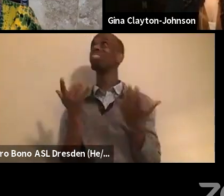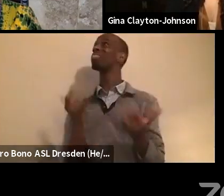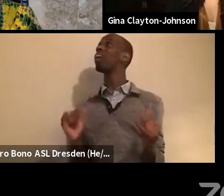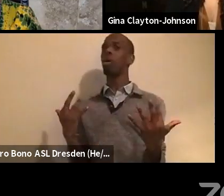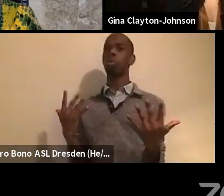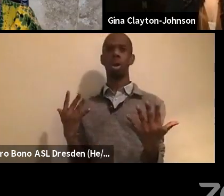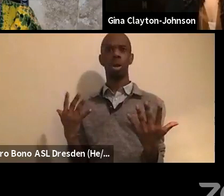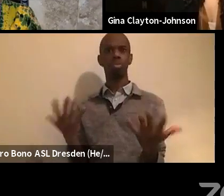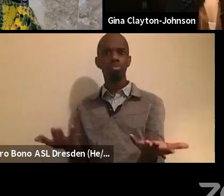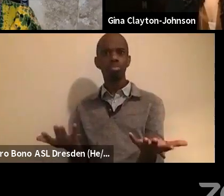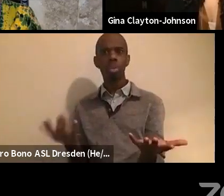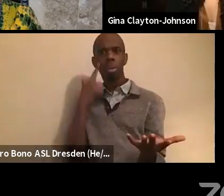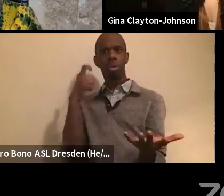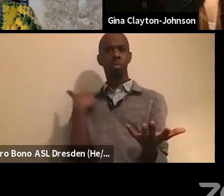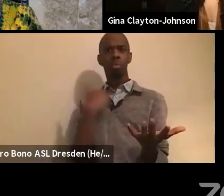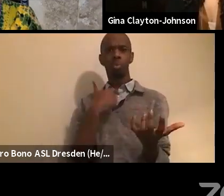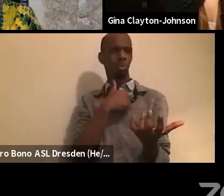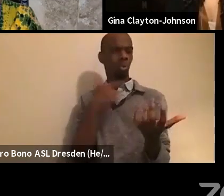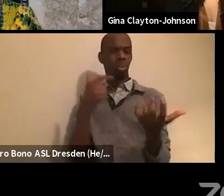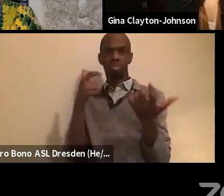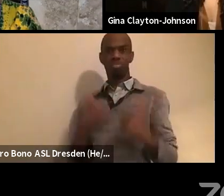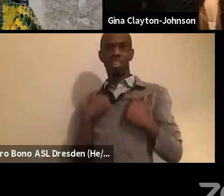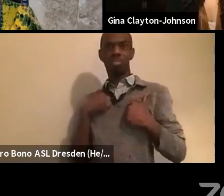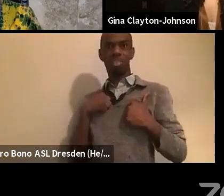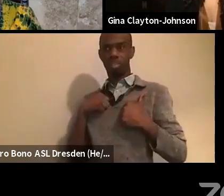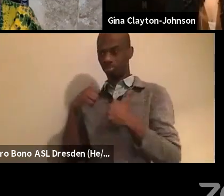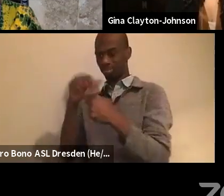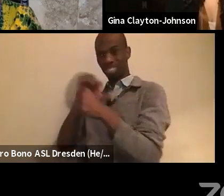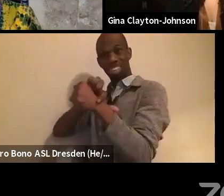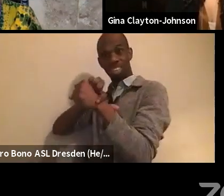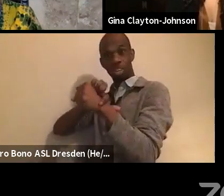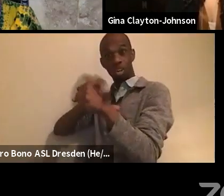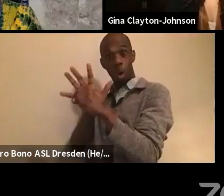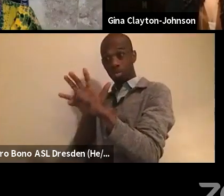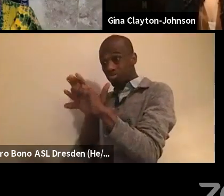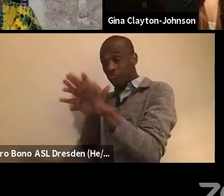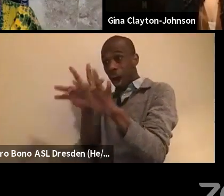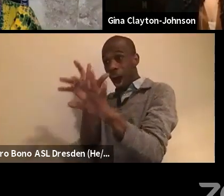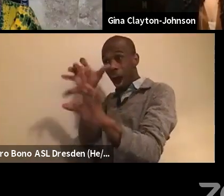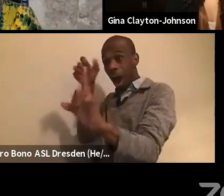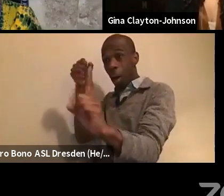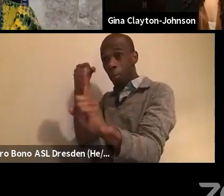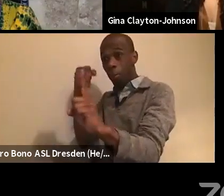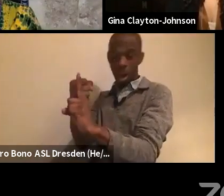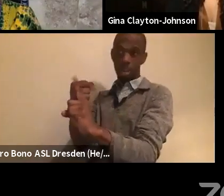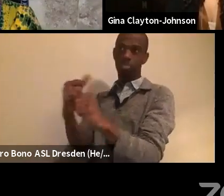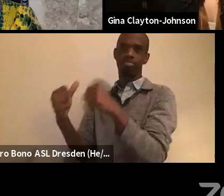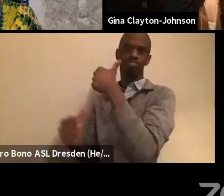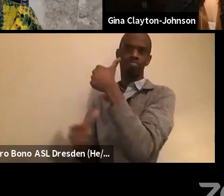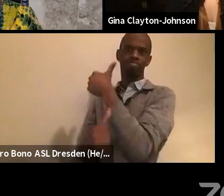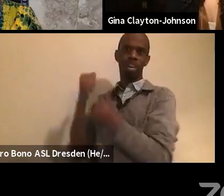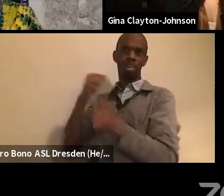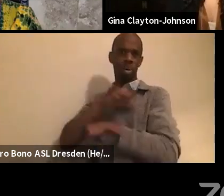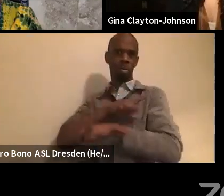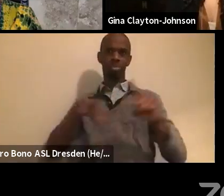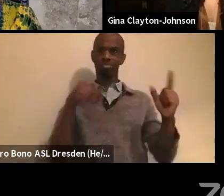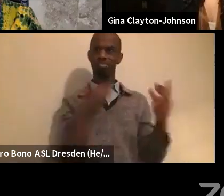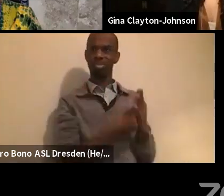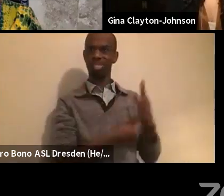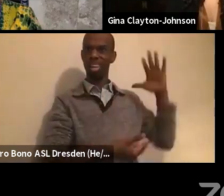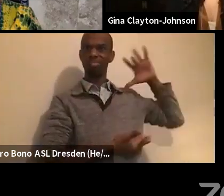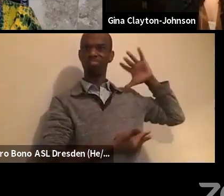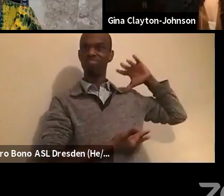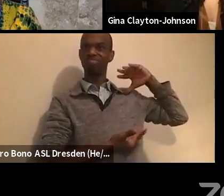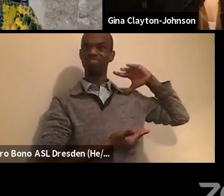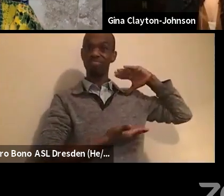,000 stimulus or a 600 and a $1,200, not even 2000 yet. Um, so that being said, we, we need to support mayors,